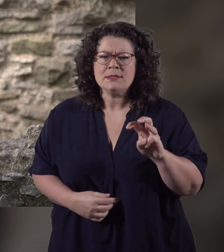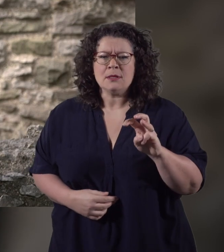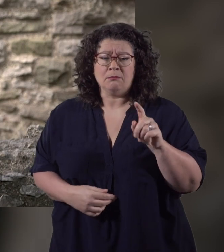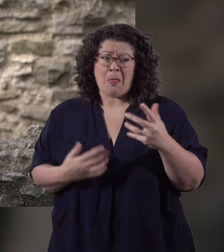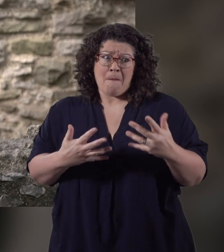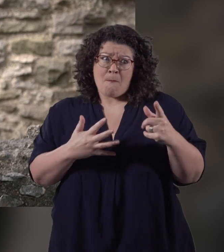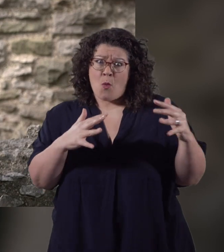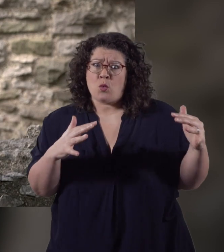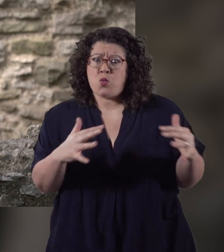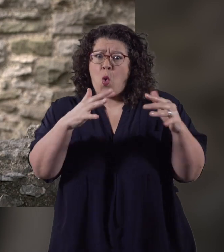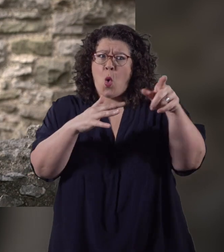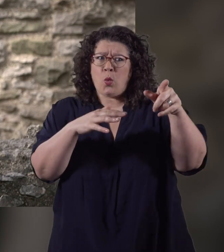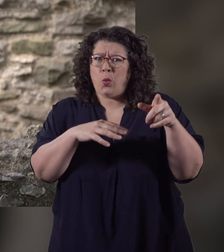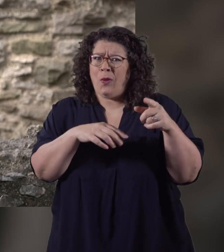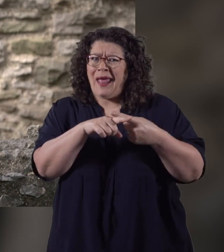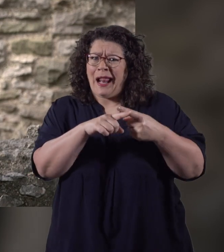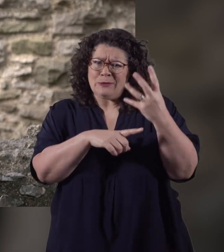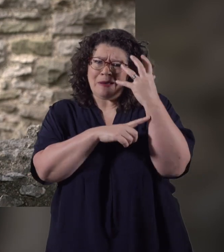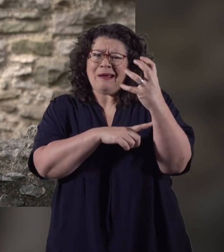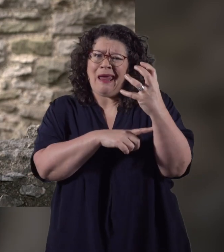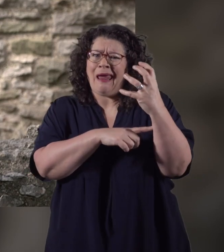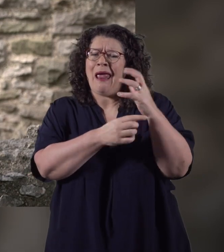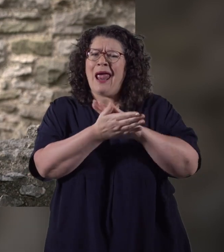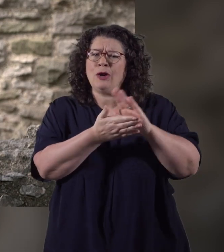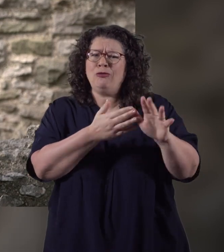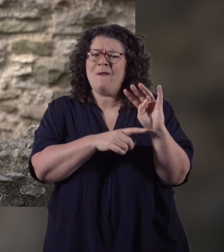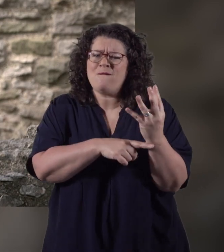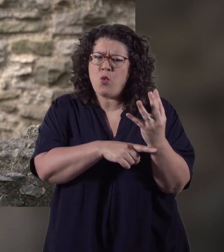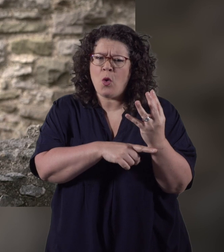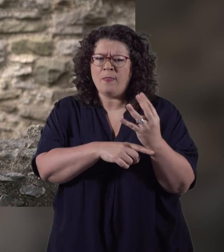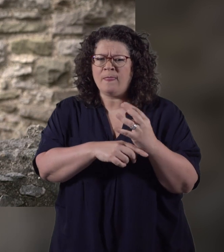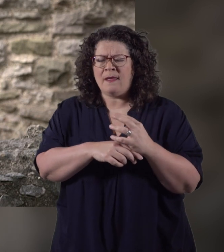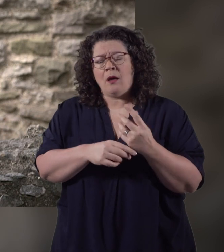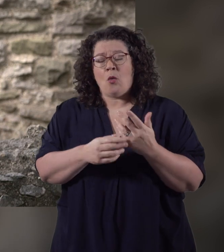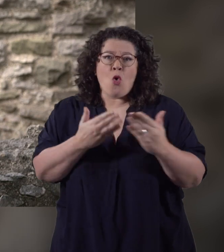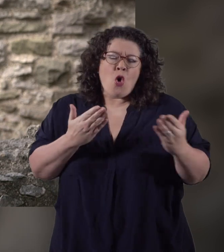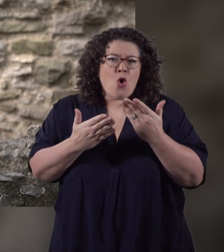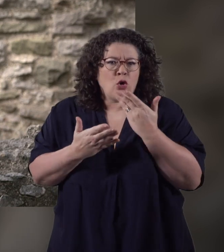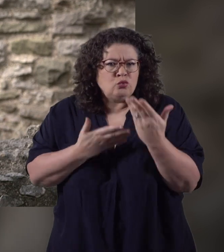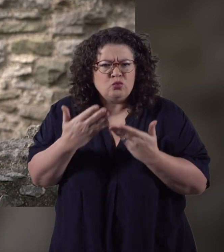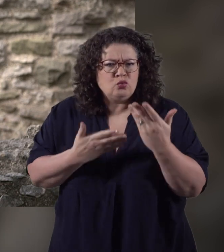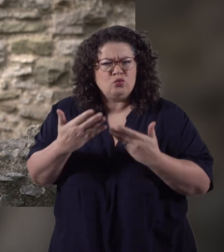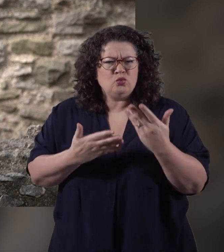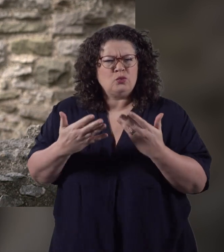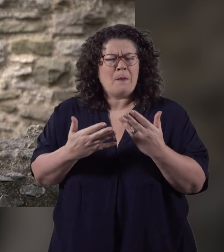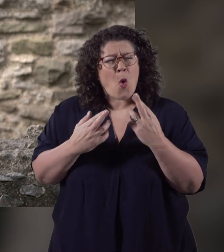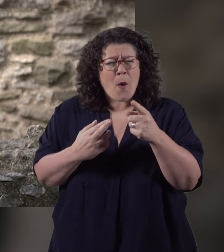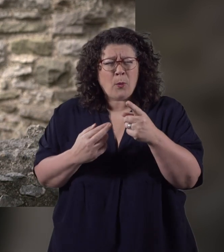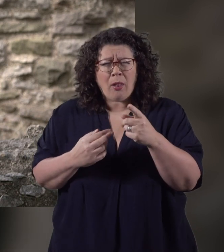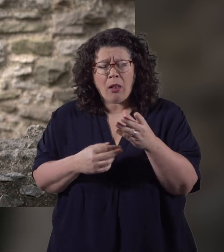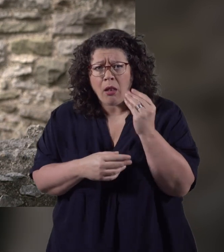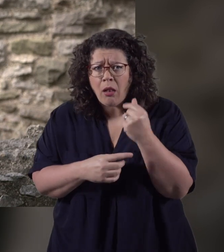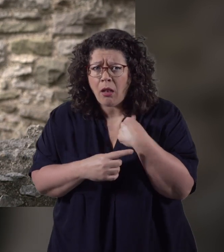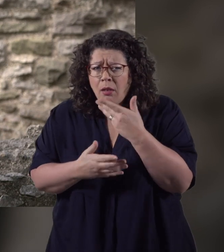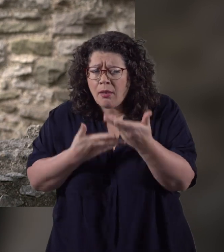He's currently at war with the English King Henry IV. It's a bit of a long tale. I hope